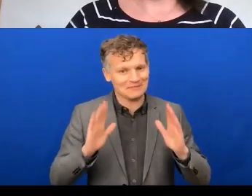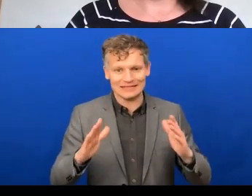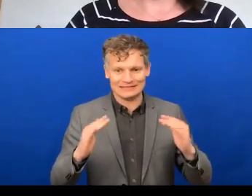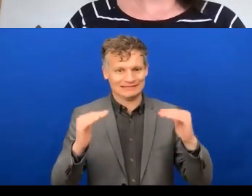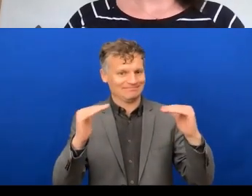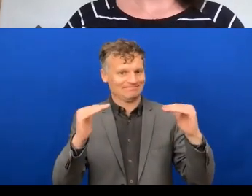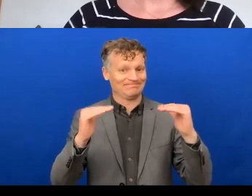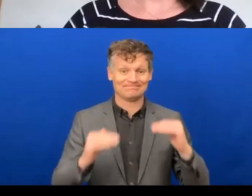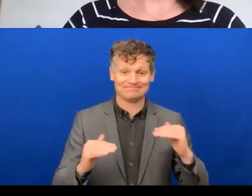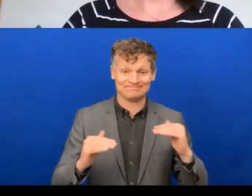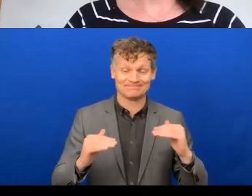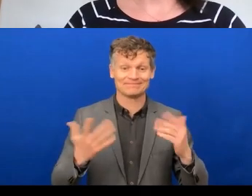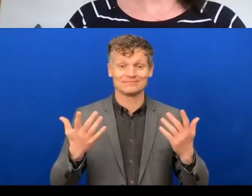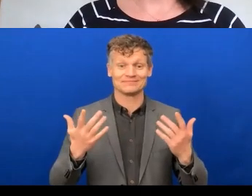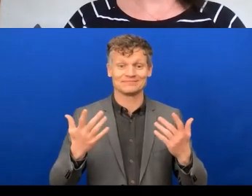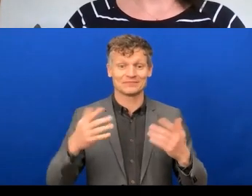now.